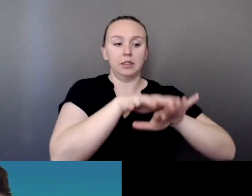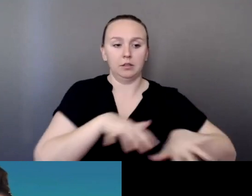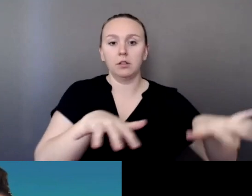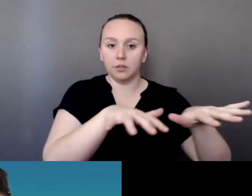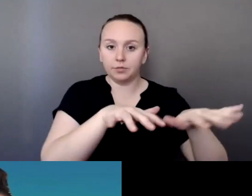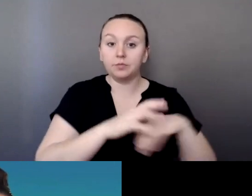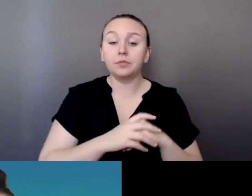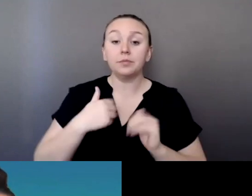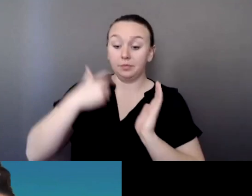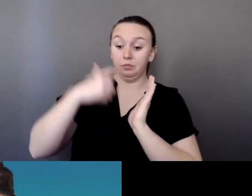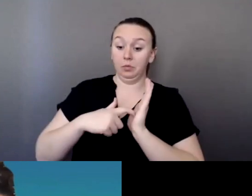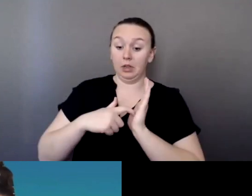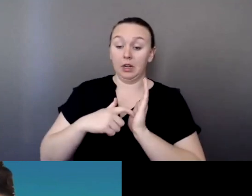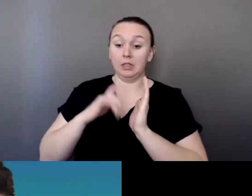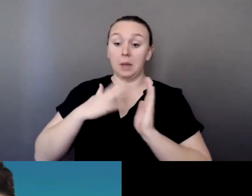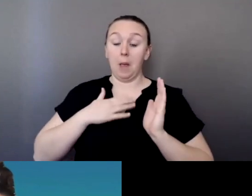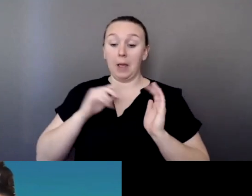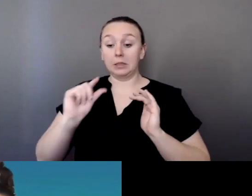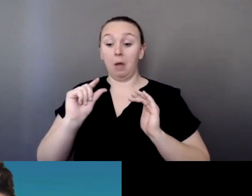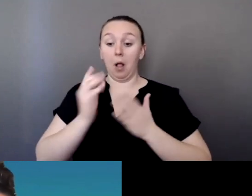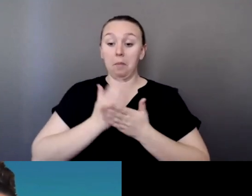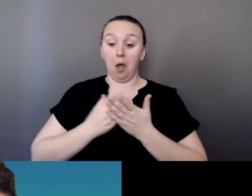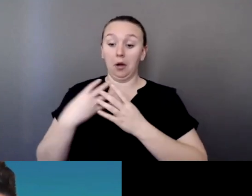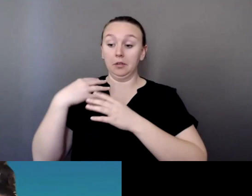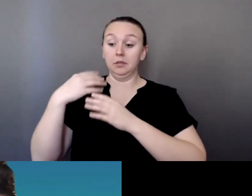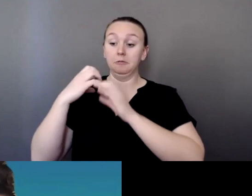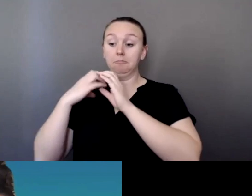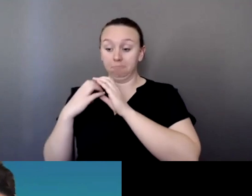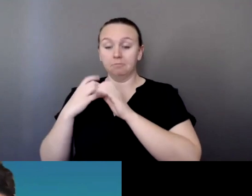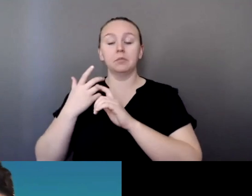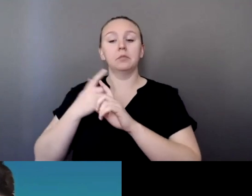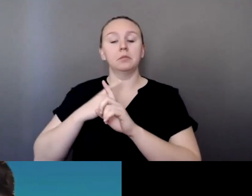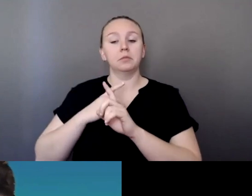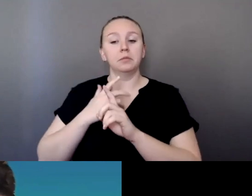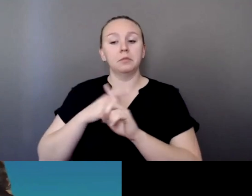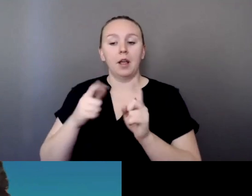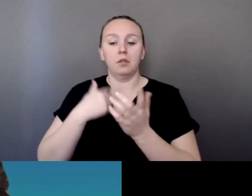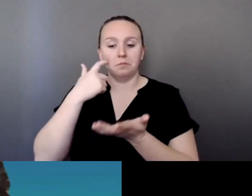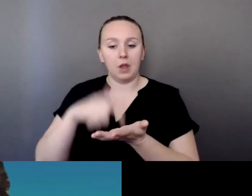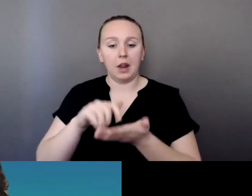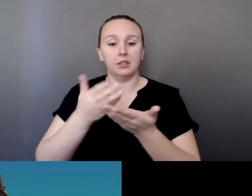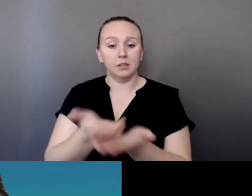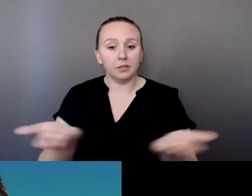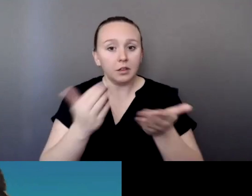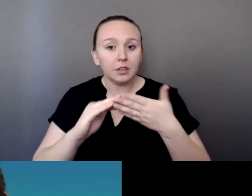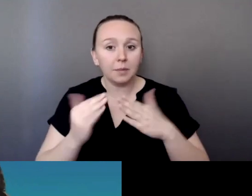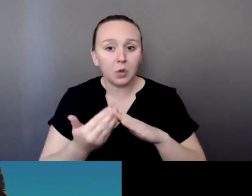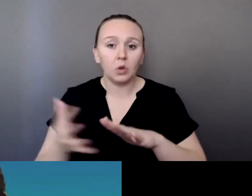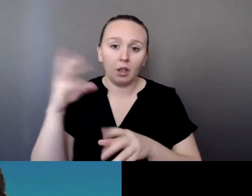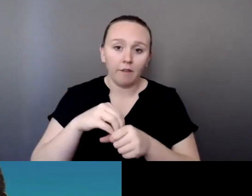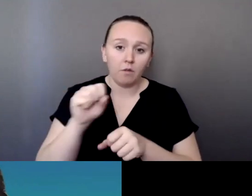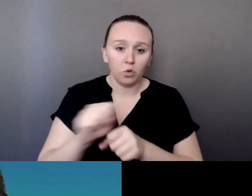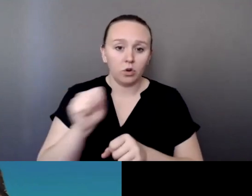my small portion in my lane, but I really want to recognize that the community is doing this work. None of us